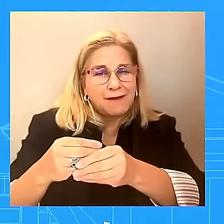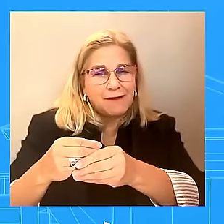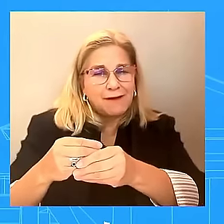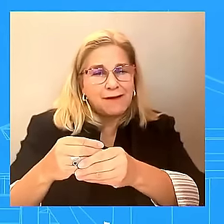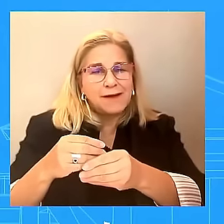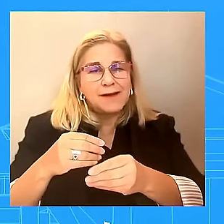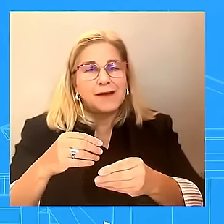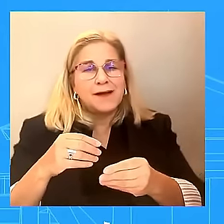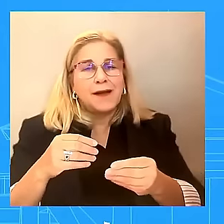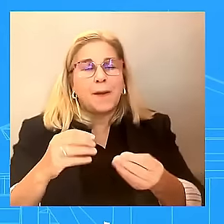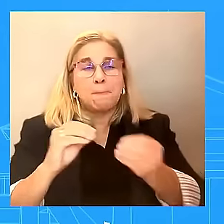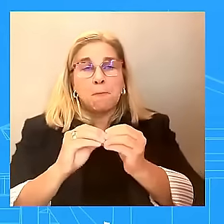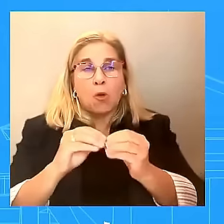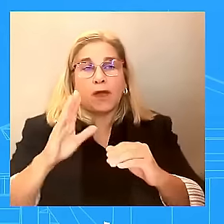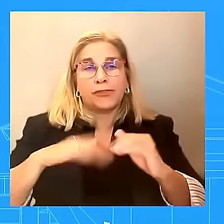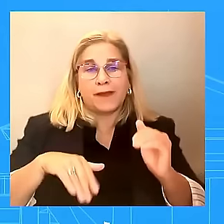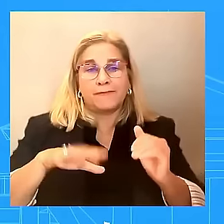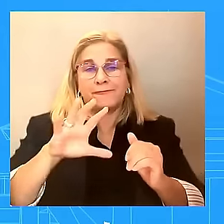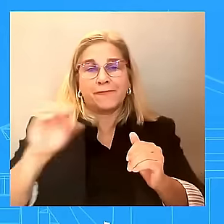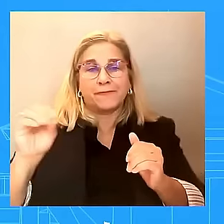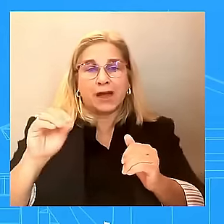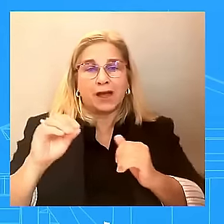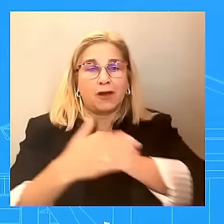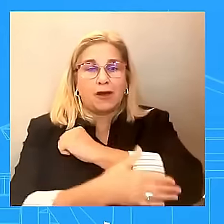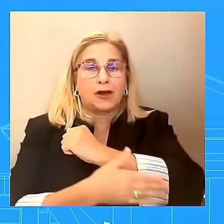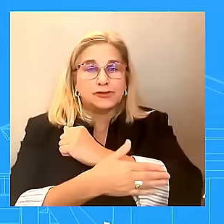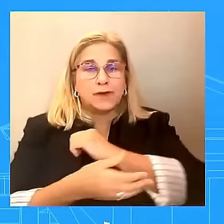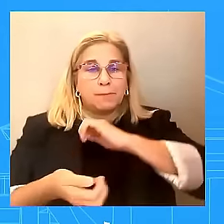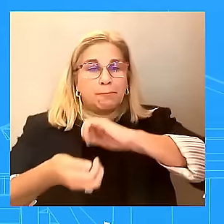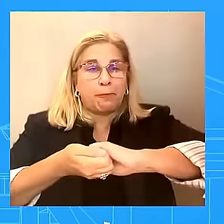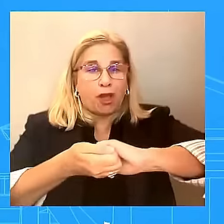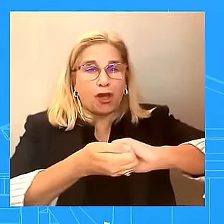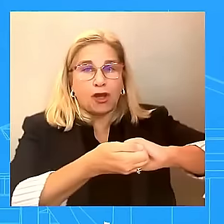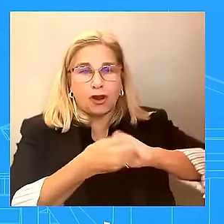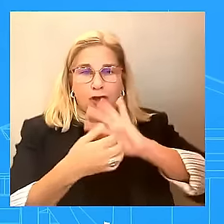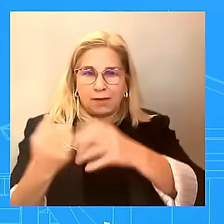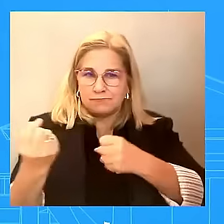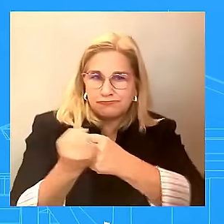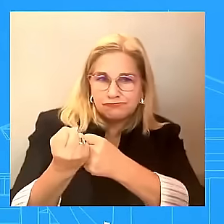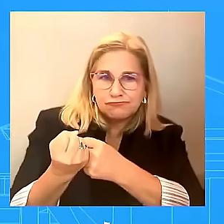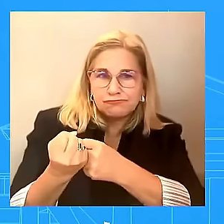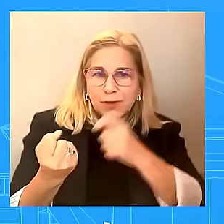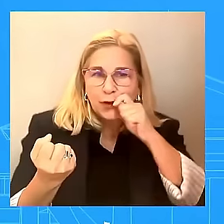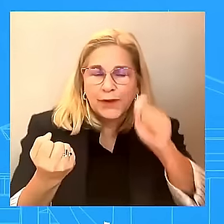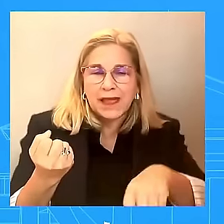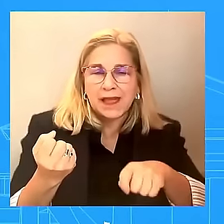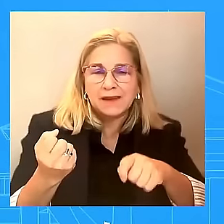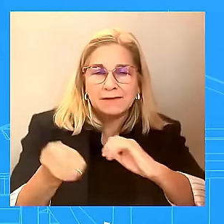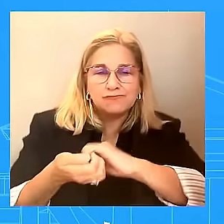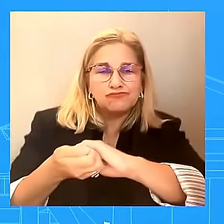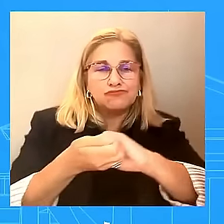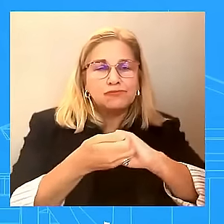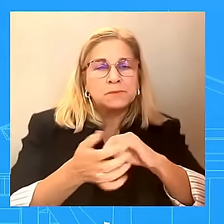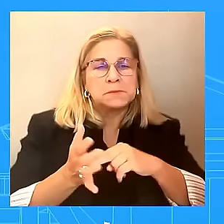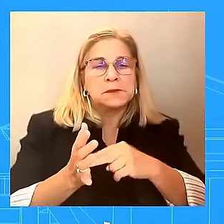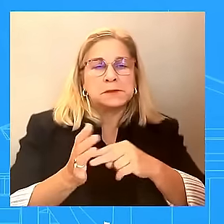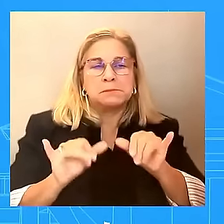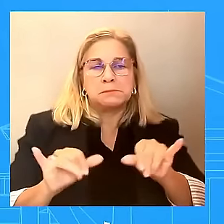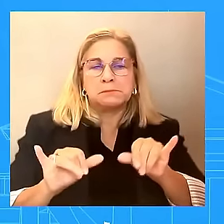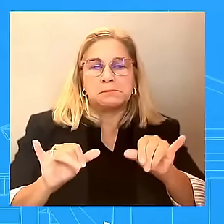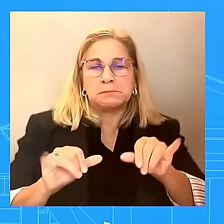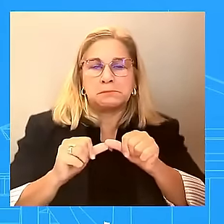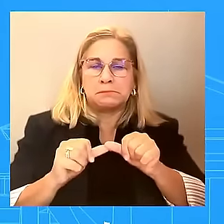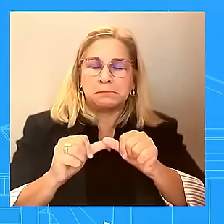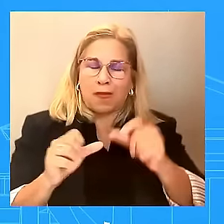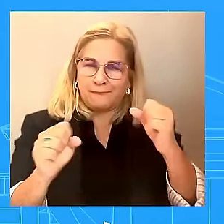for their democracy. And so that's what you can expect. And the President is very proud of the impact of that support,